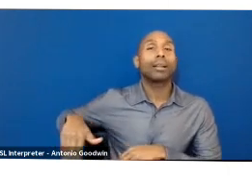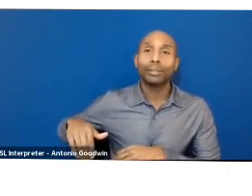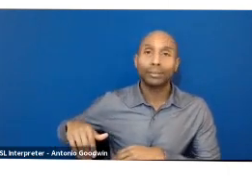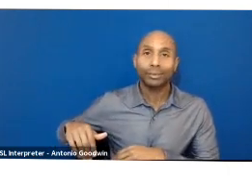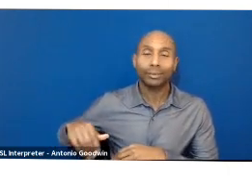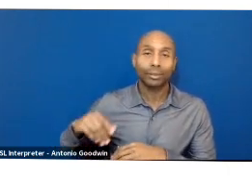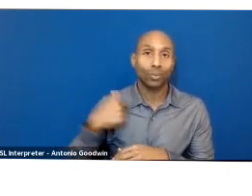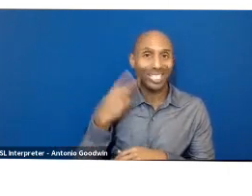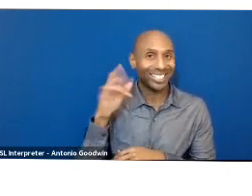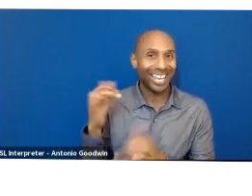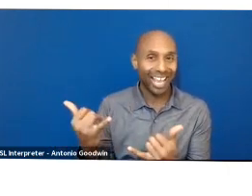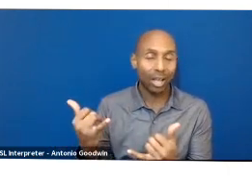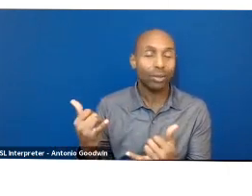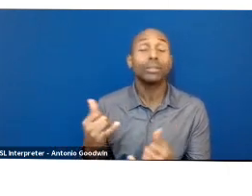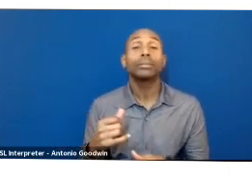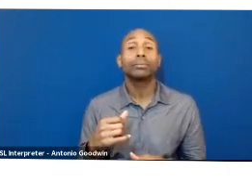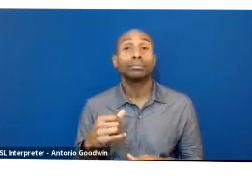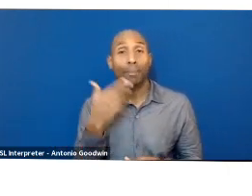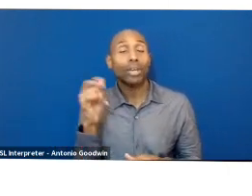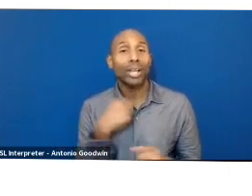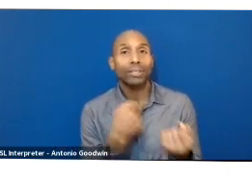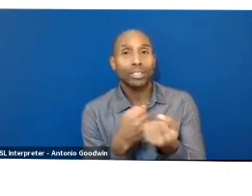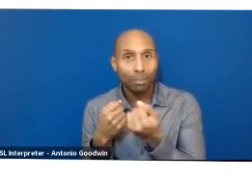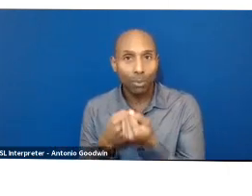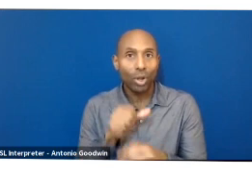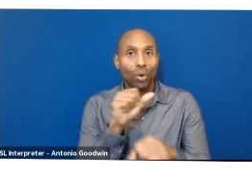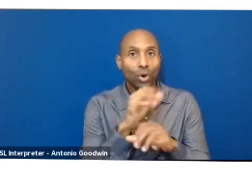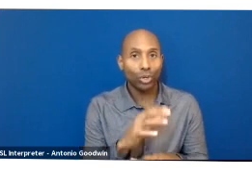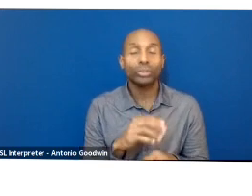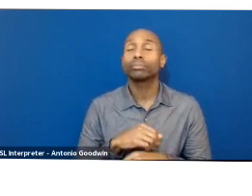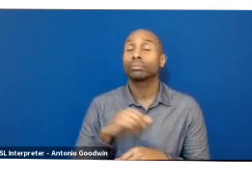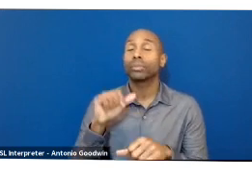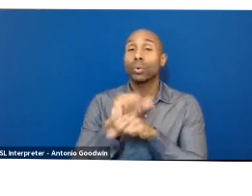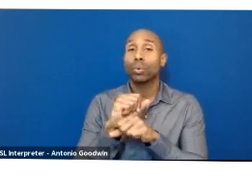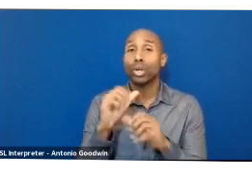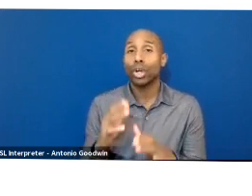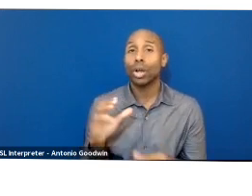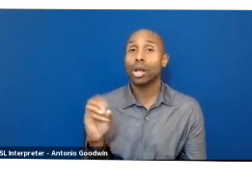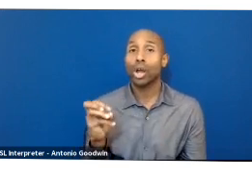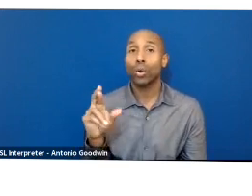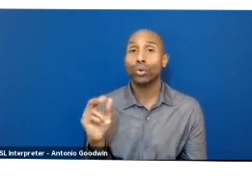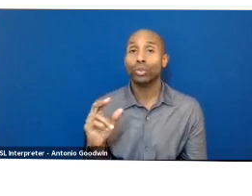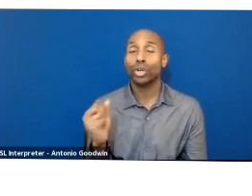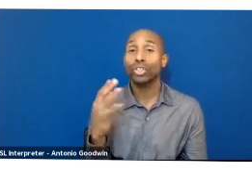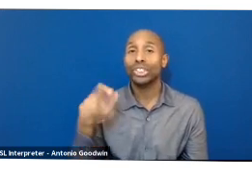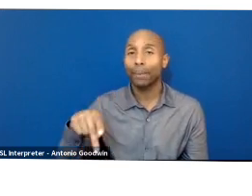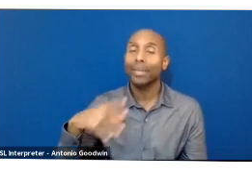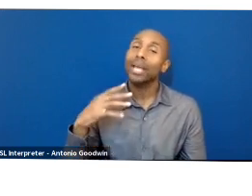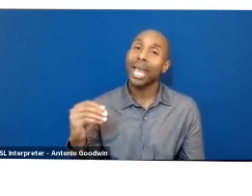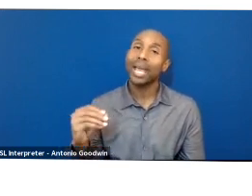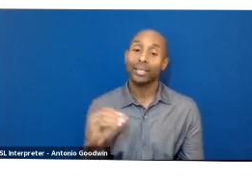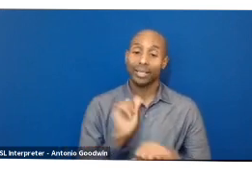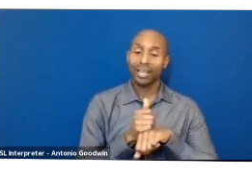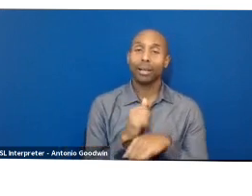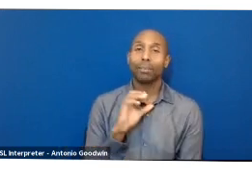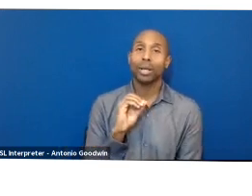and workers and cooperatives, you don't have to be a cooperative to be sustainable and regenerative, but it is one way that you